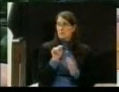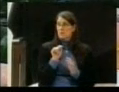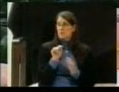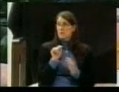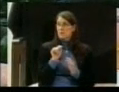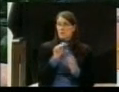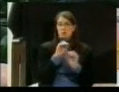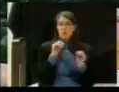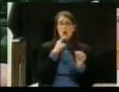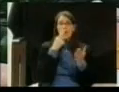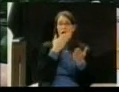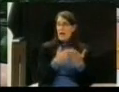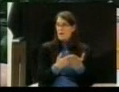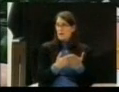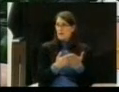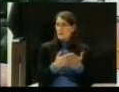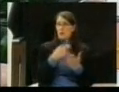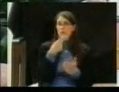Commissioner Hammond.